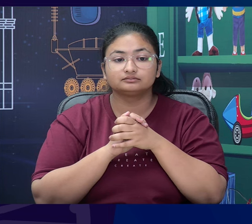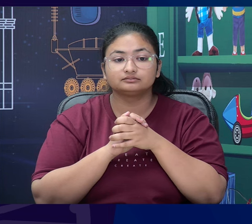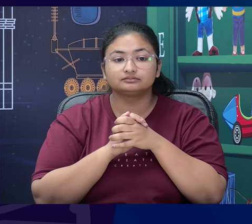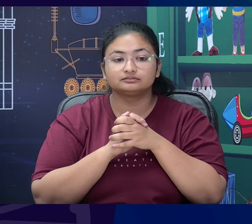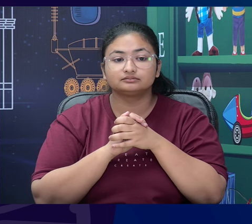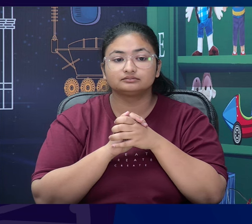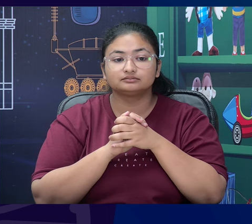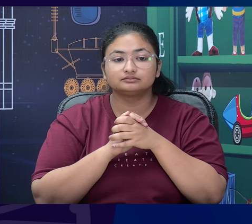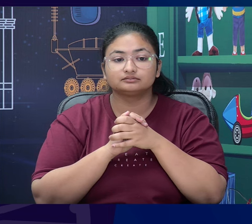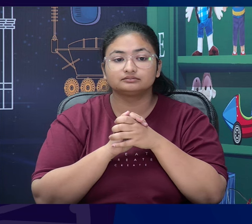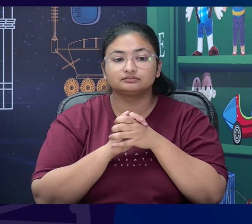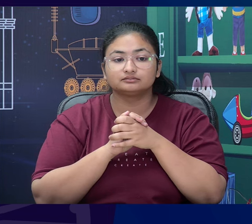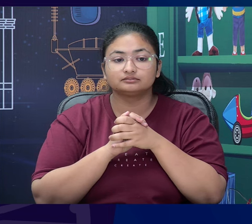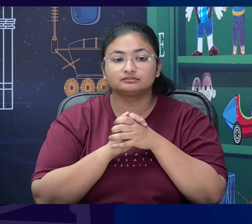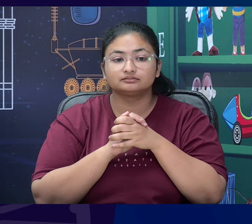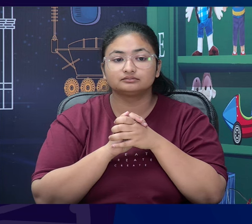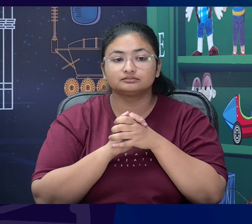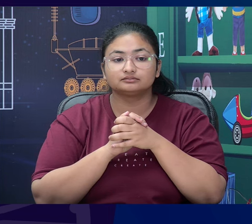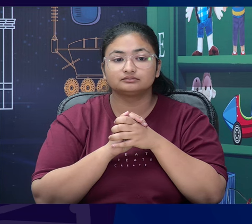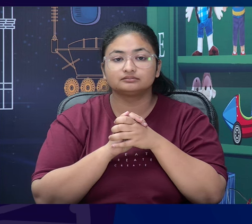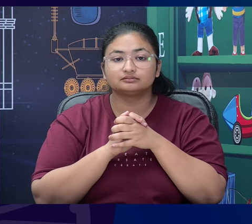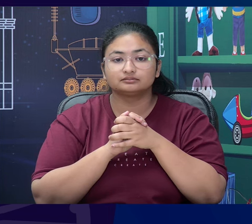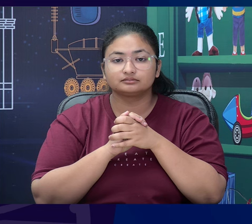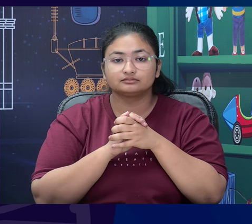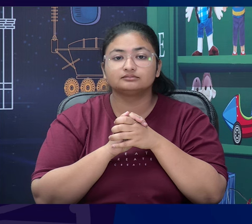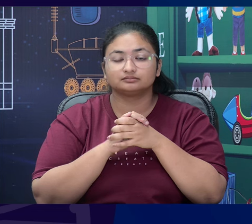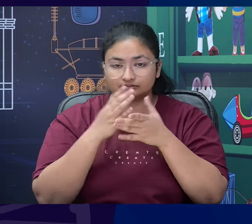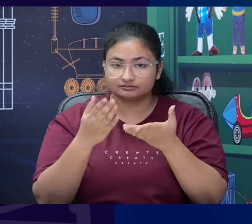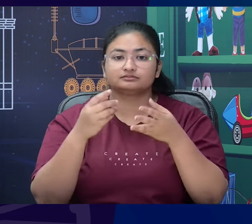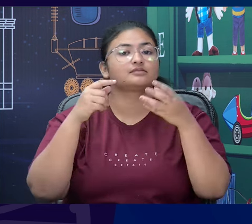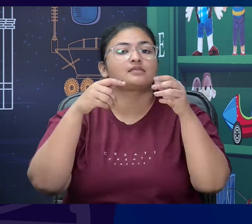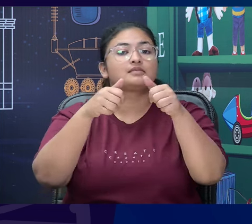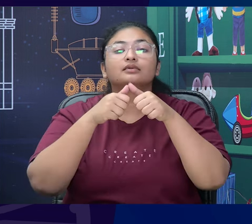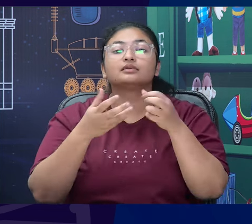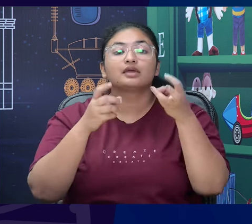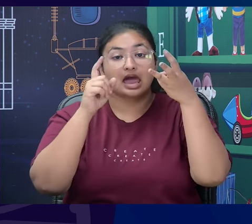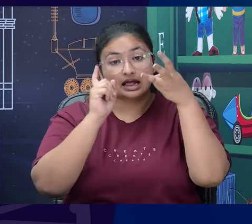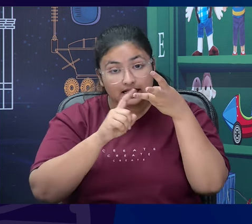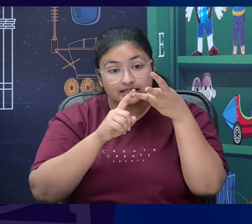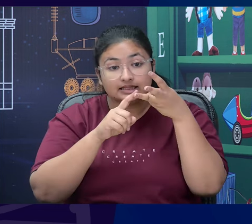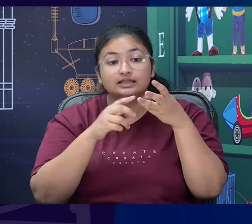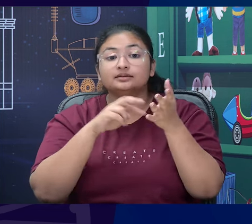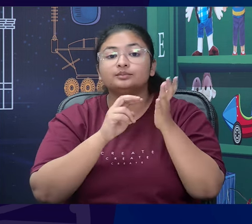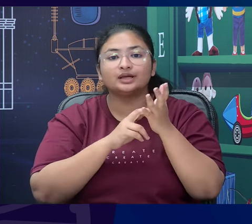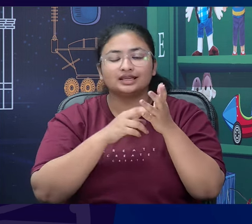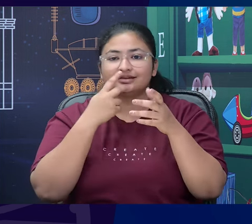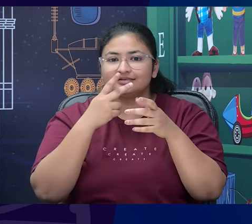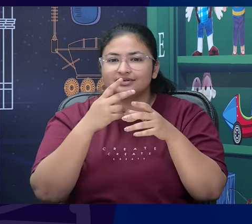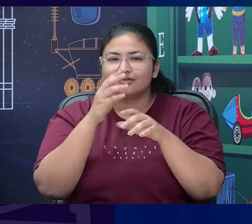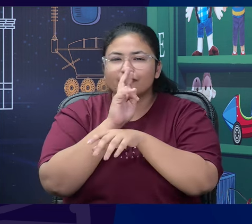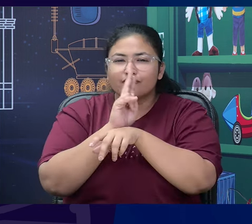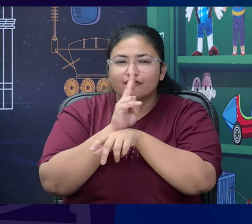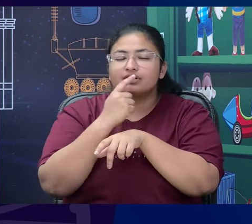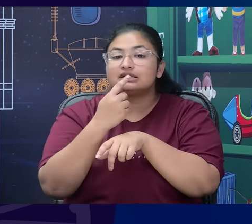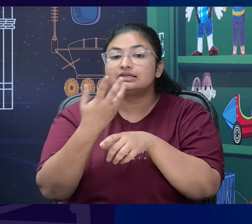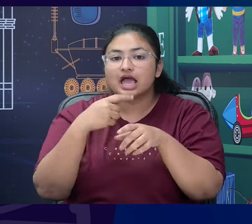And you also have another option. It belongs to the next apartment. Yes. Yes. Yes. So, it belongs